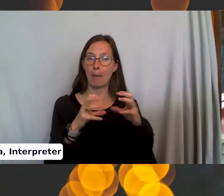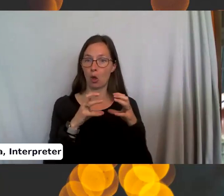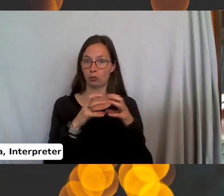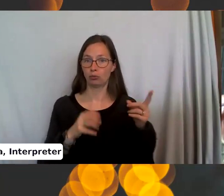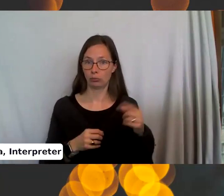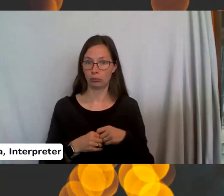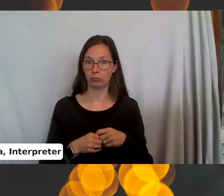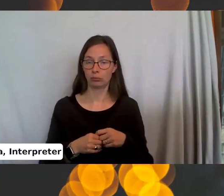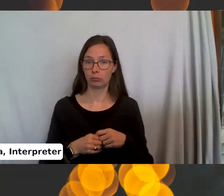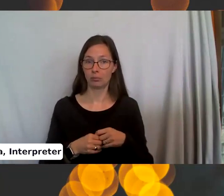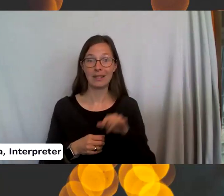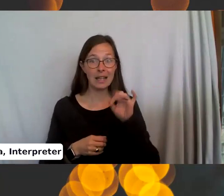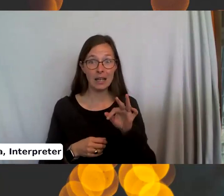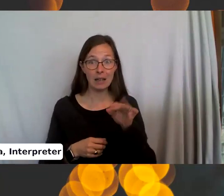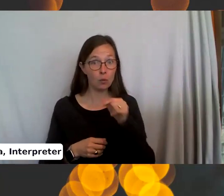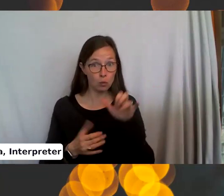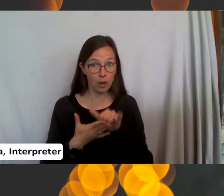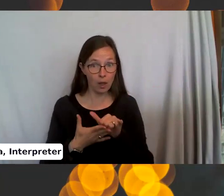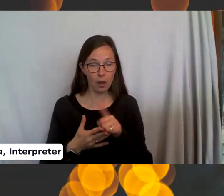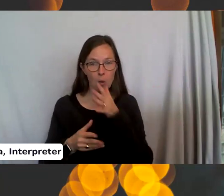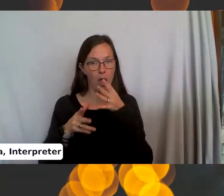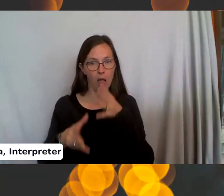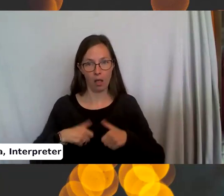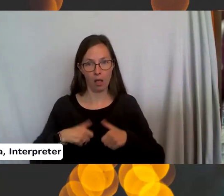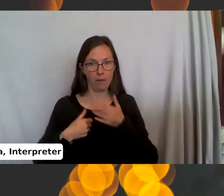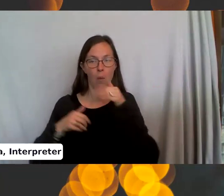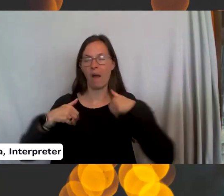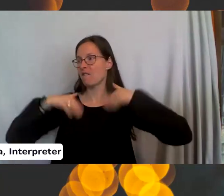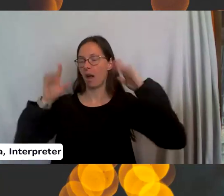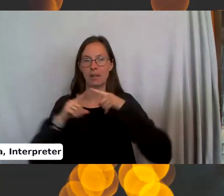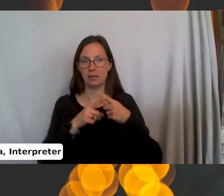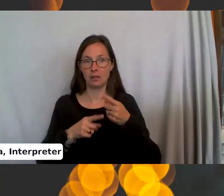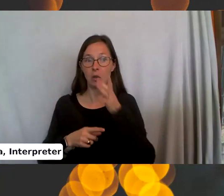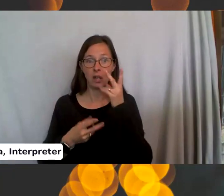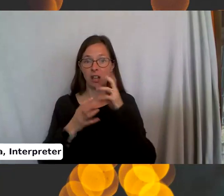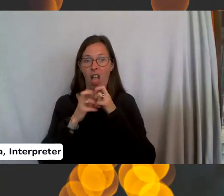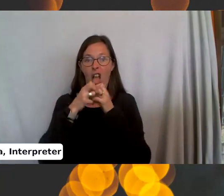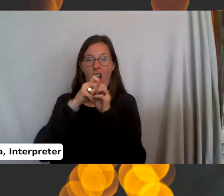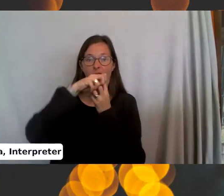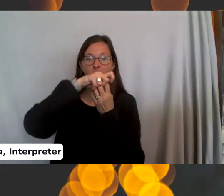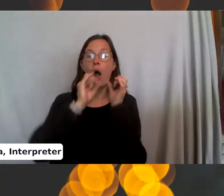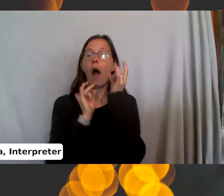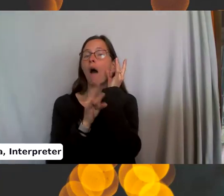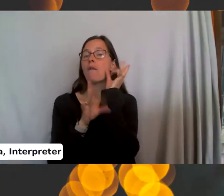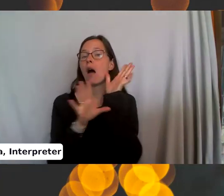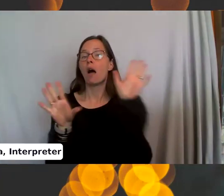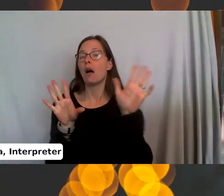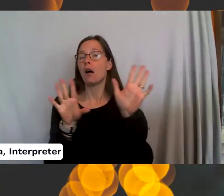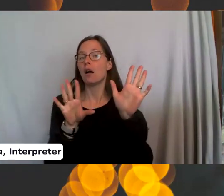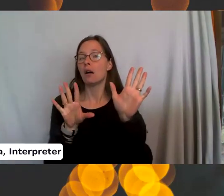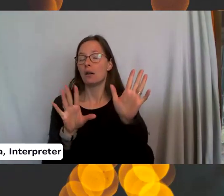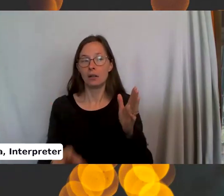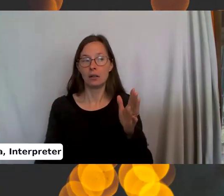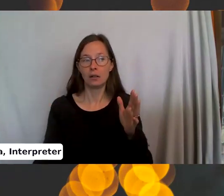Otherwise you will be hating life and you'll give up knitting because you, this will turn into the greatest tangle life has ever seen and you will